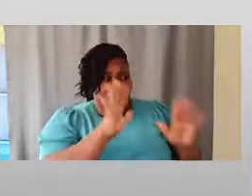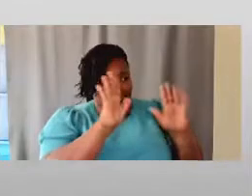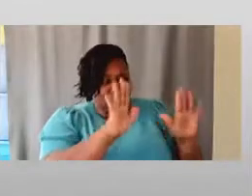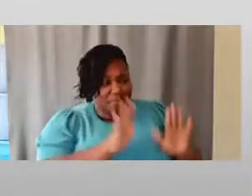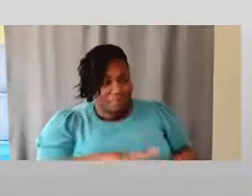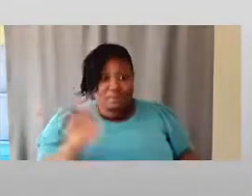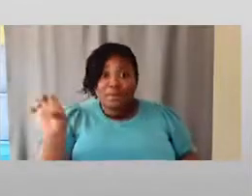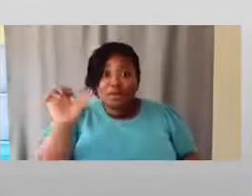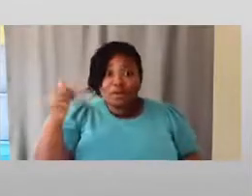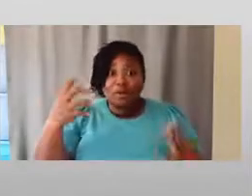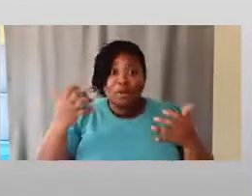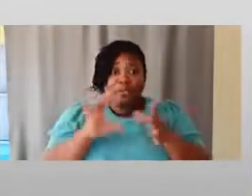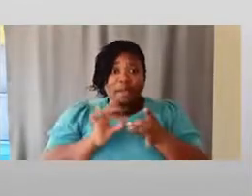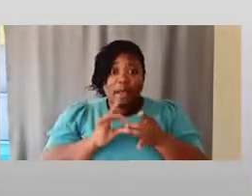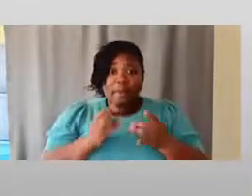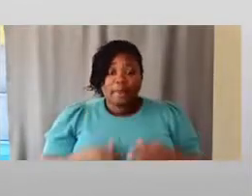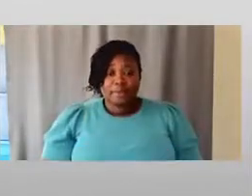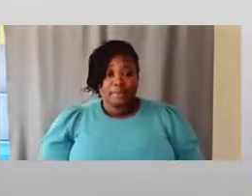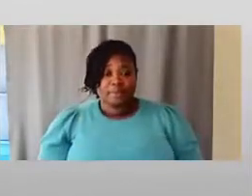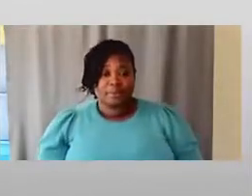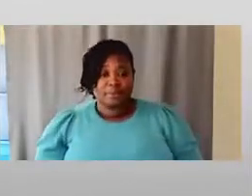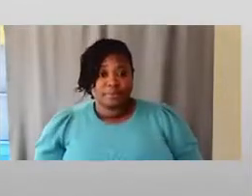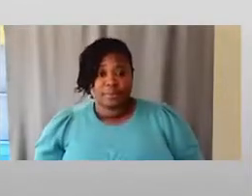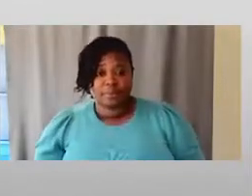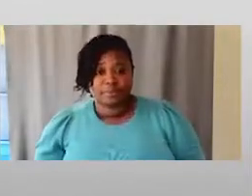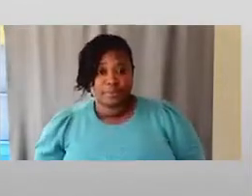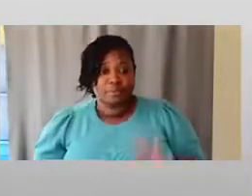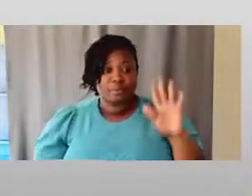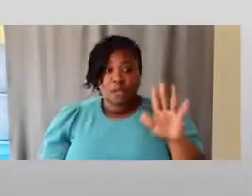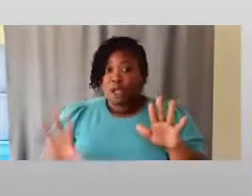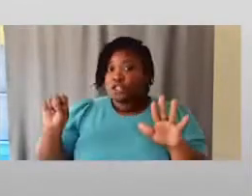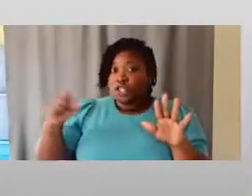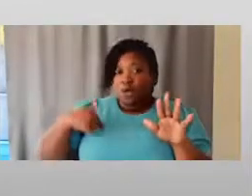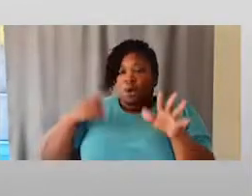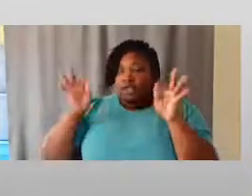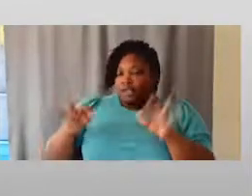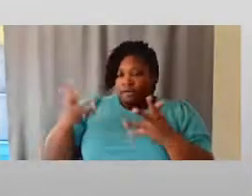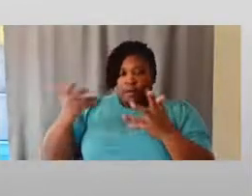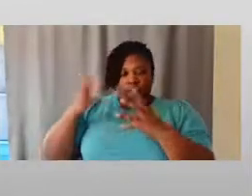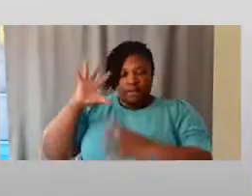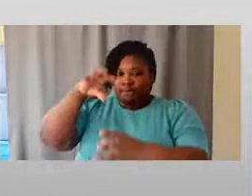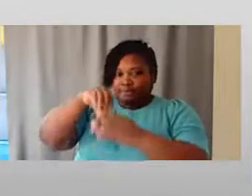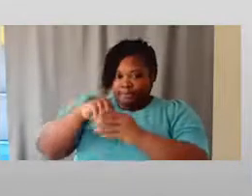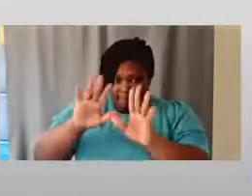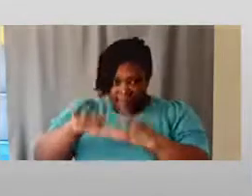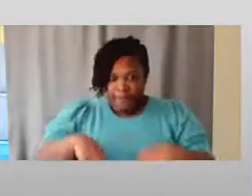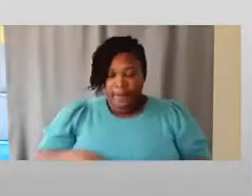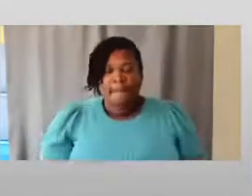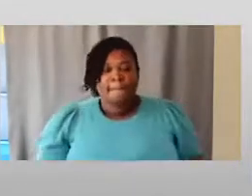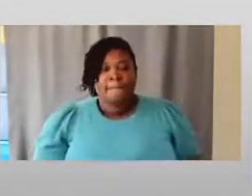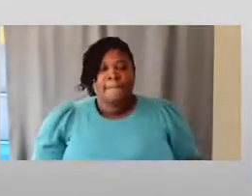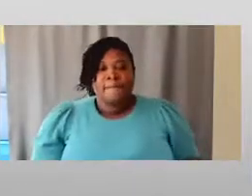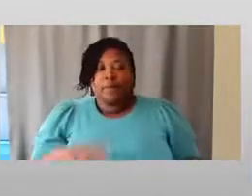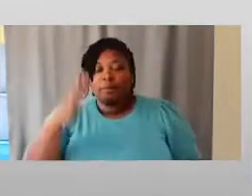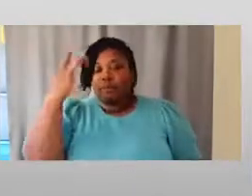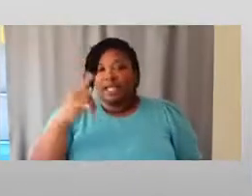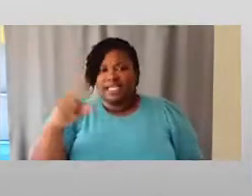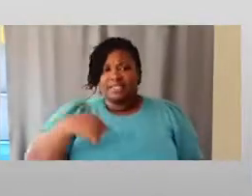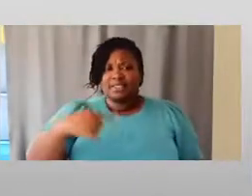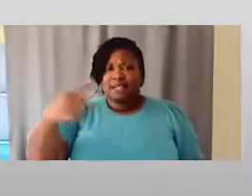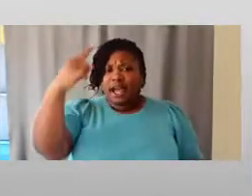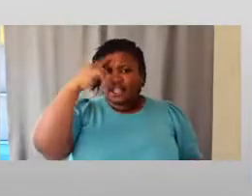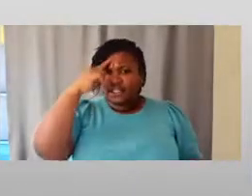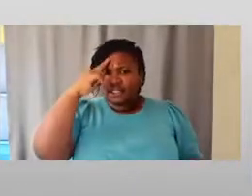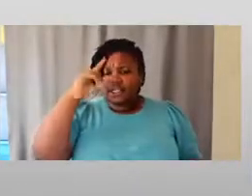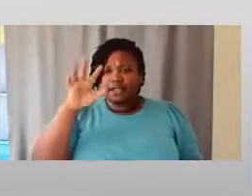Who else would like to comment on this? So I would definitely love to jump in on that as well. Because I think